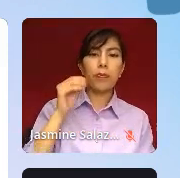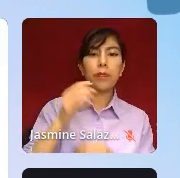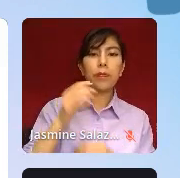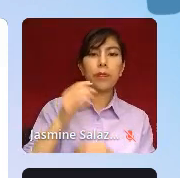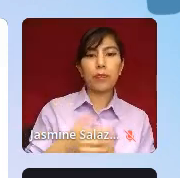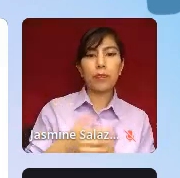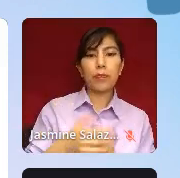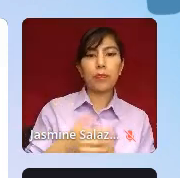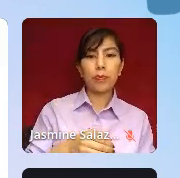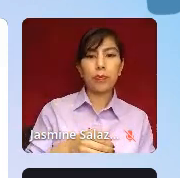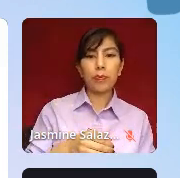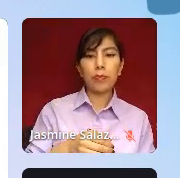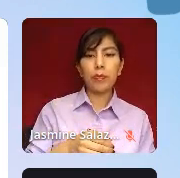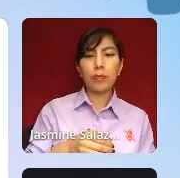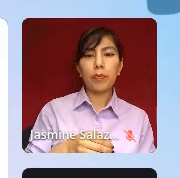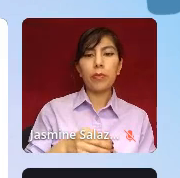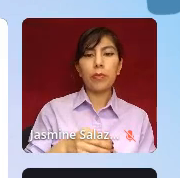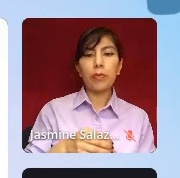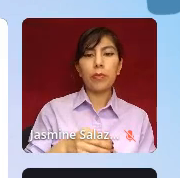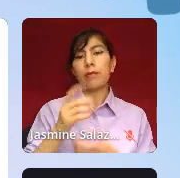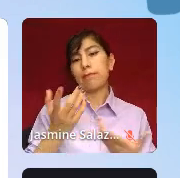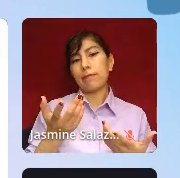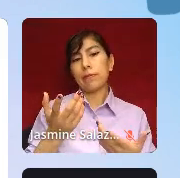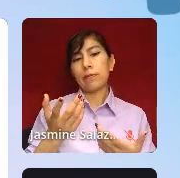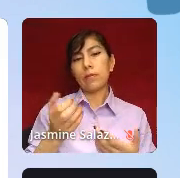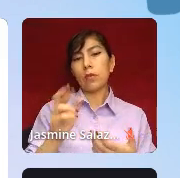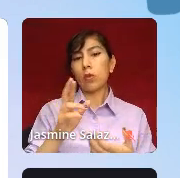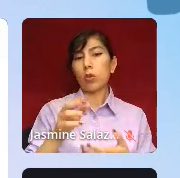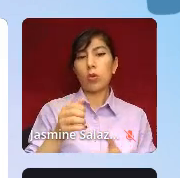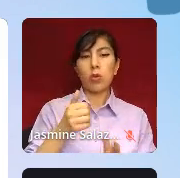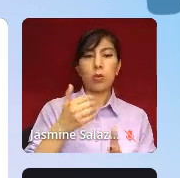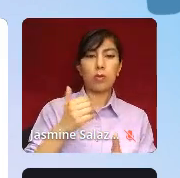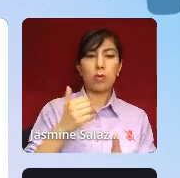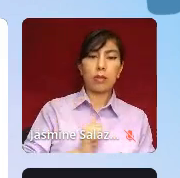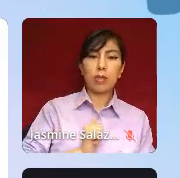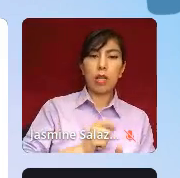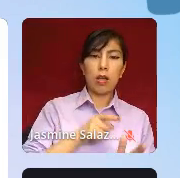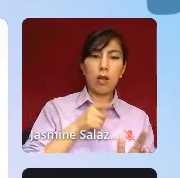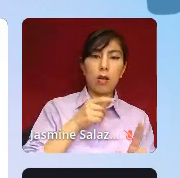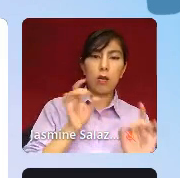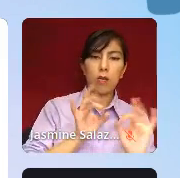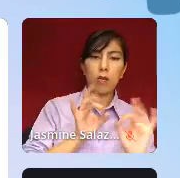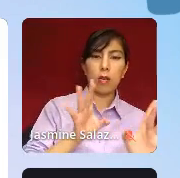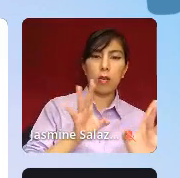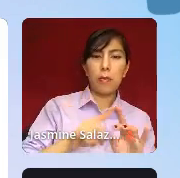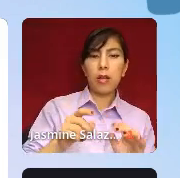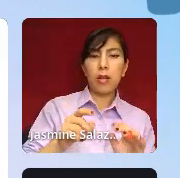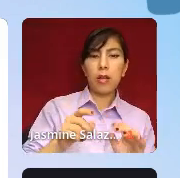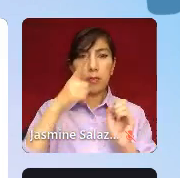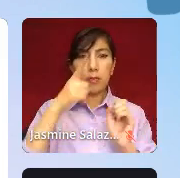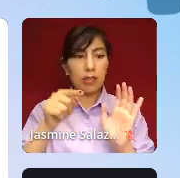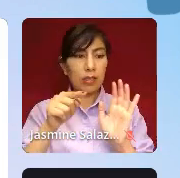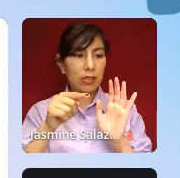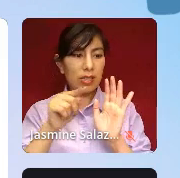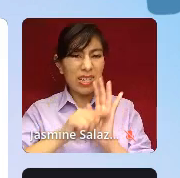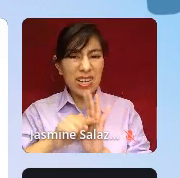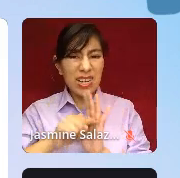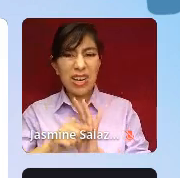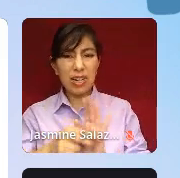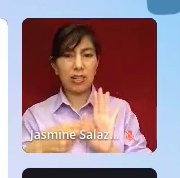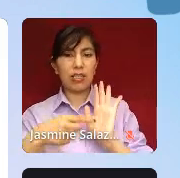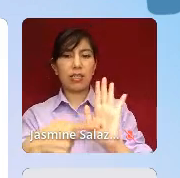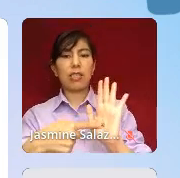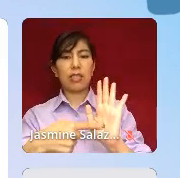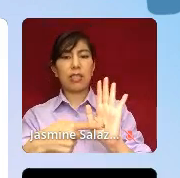and or self-harm based on the negative portrayals of crazy people in the media as being unloved.